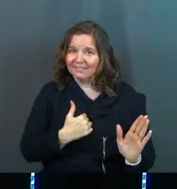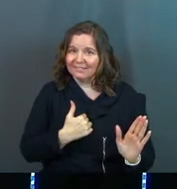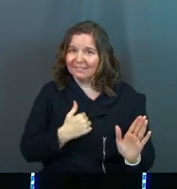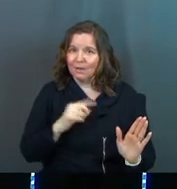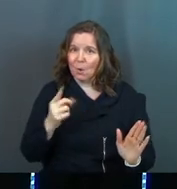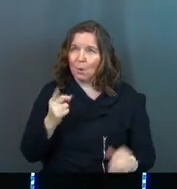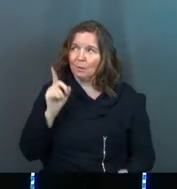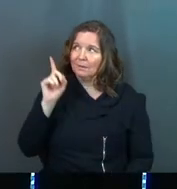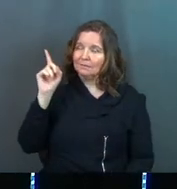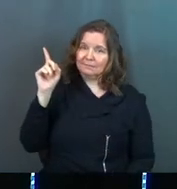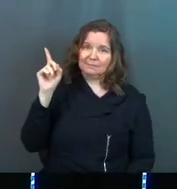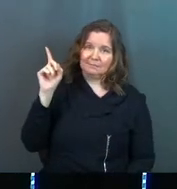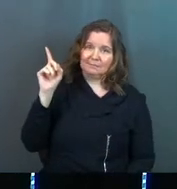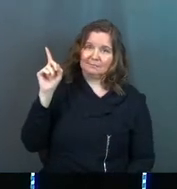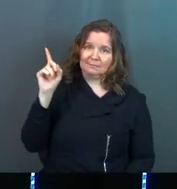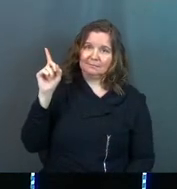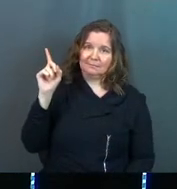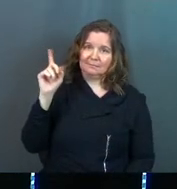Only he is.